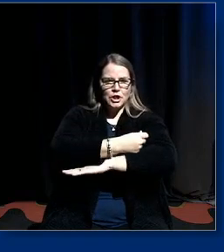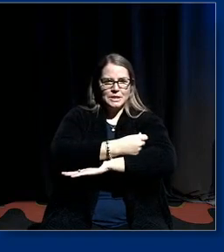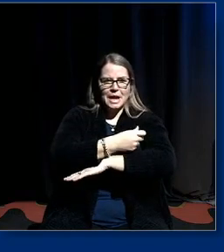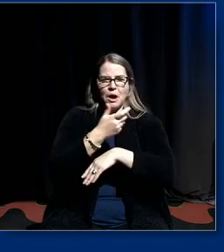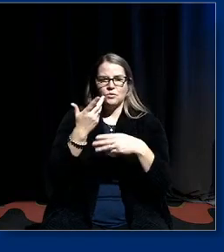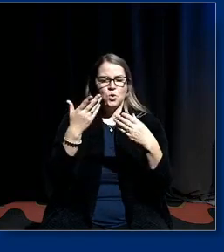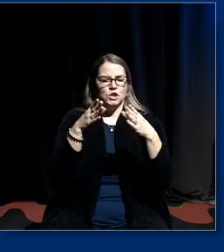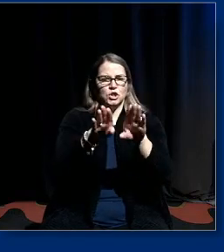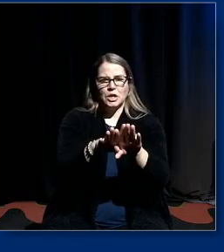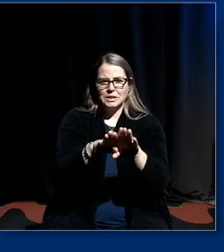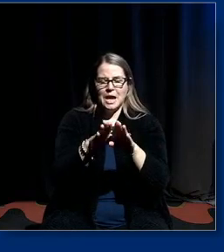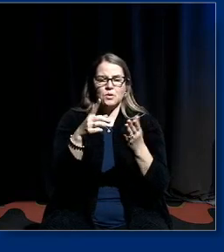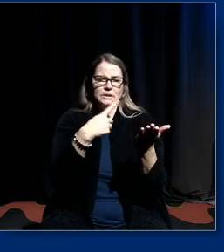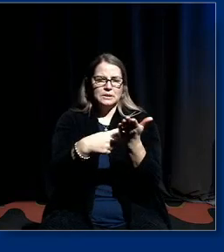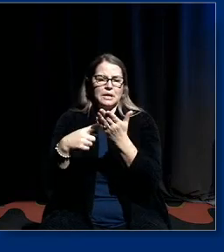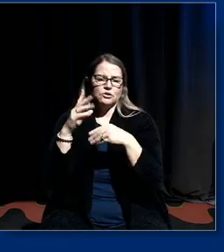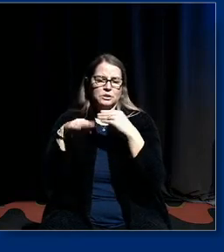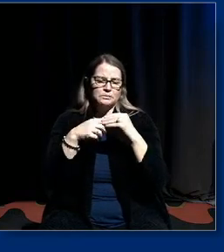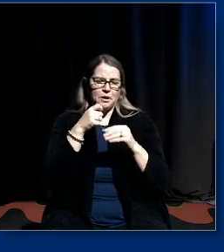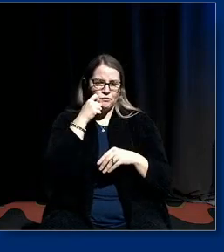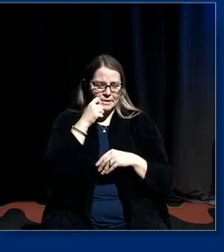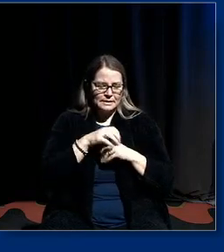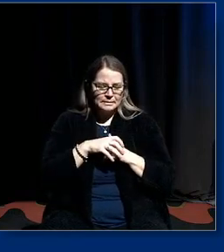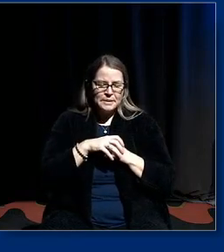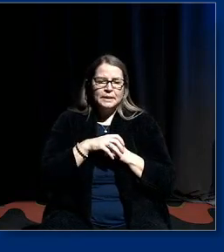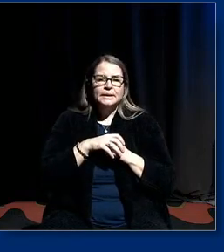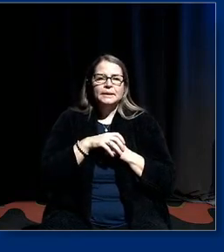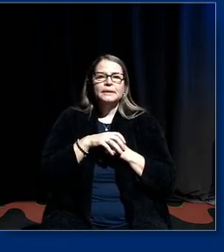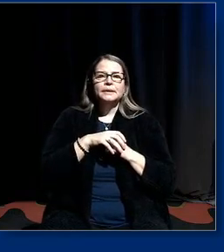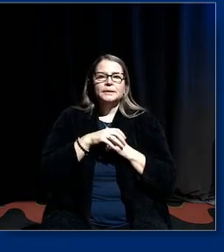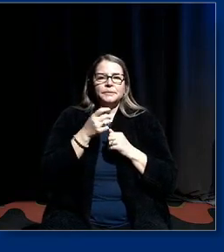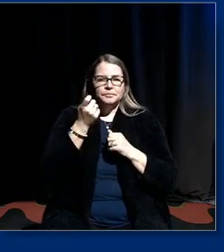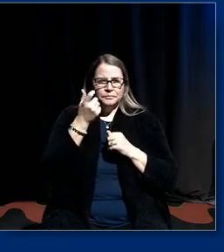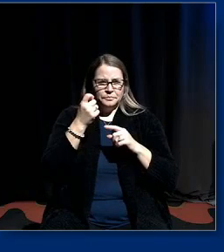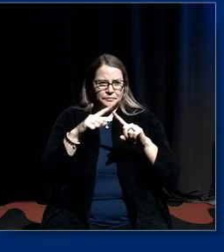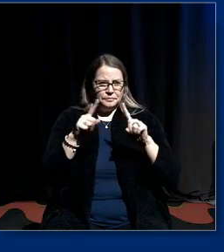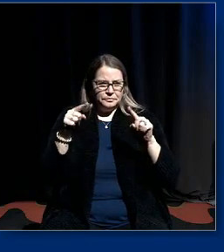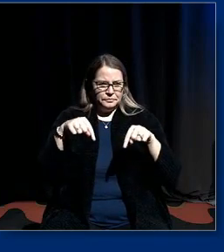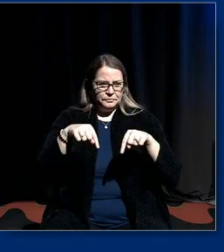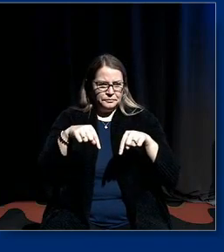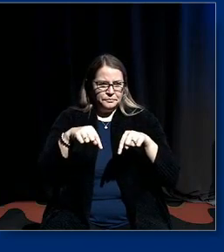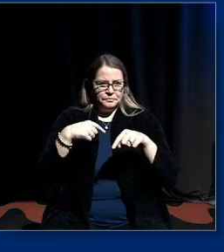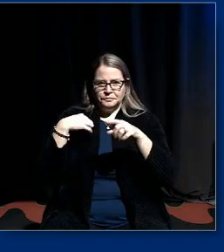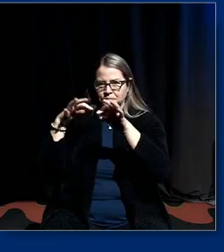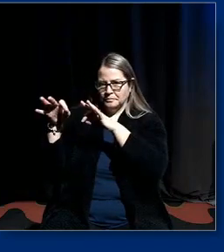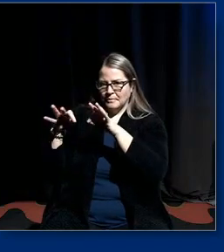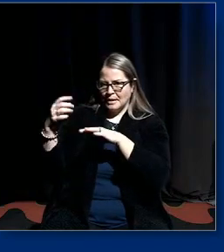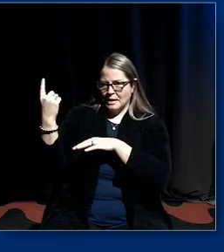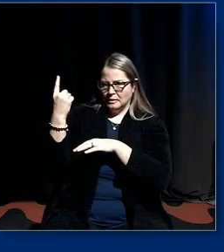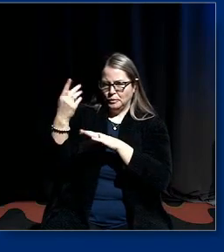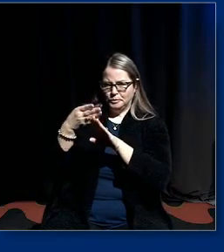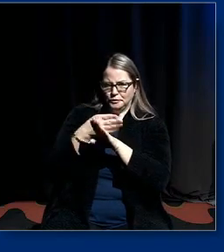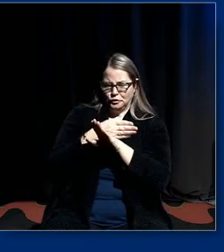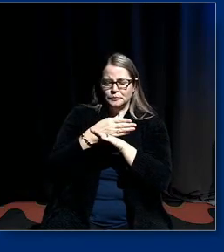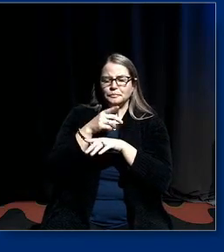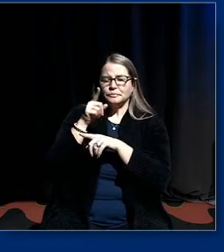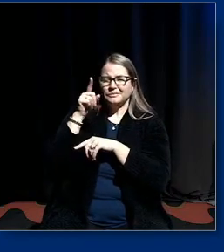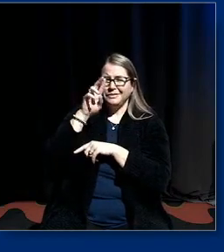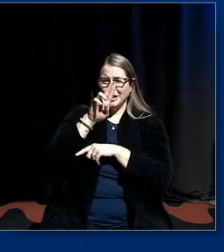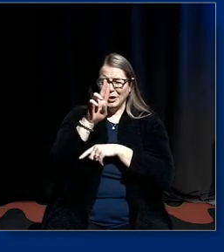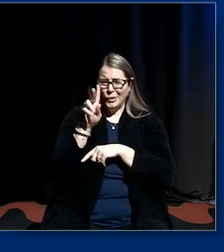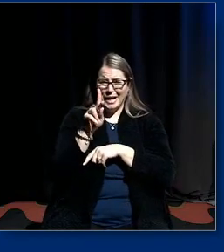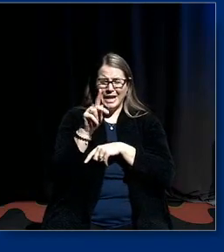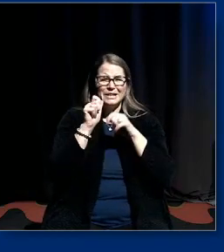around racism um it's somewhat different here i was saying to someone earlier in the uk there's